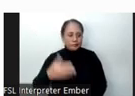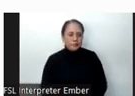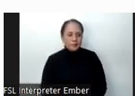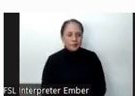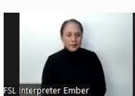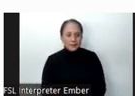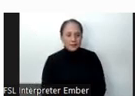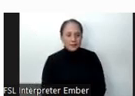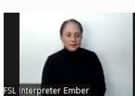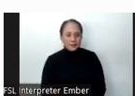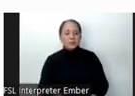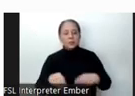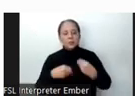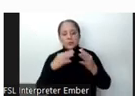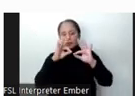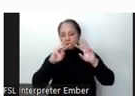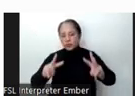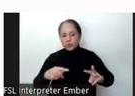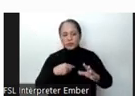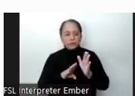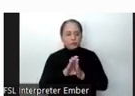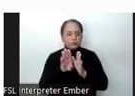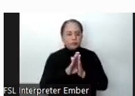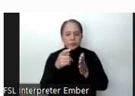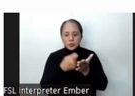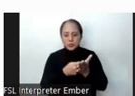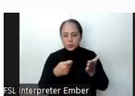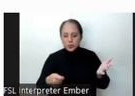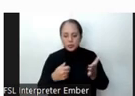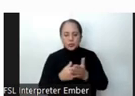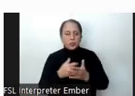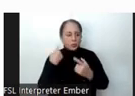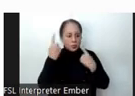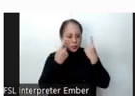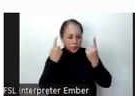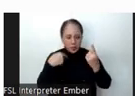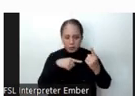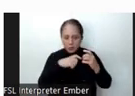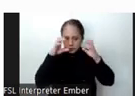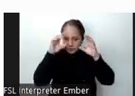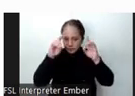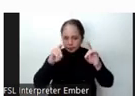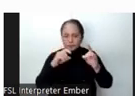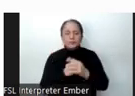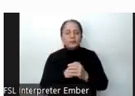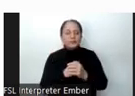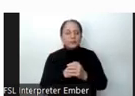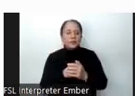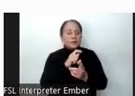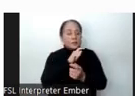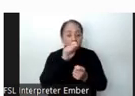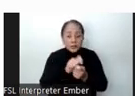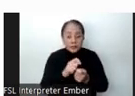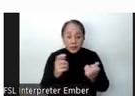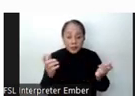To provide a framework for developing the tool, we considered our educational context, specifically